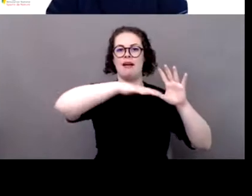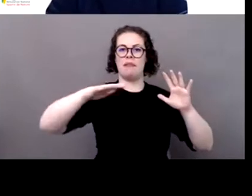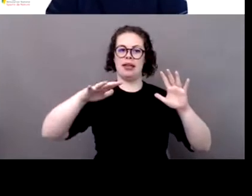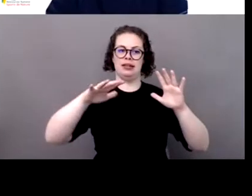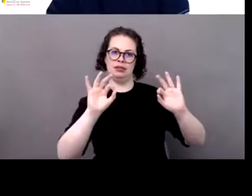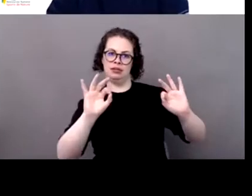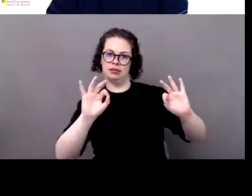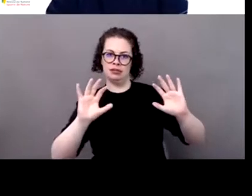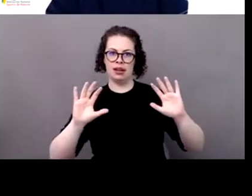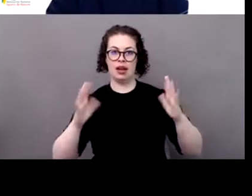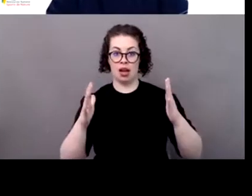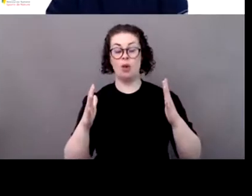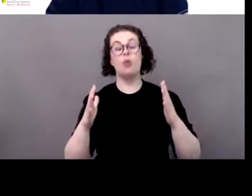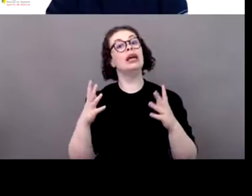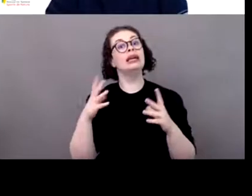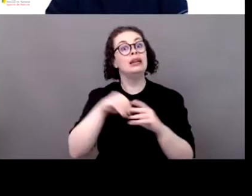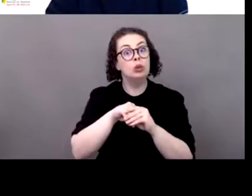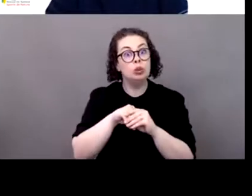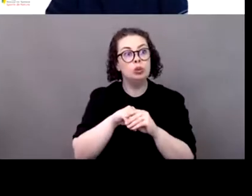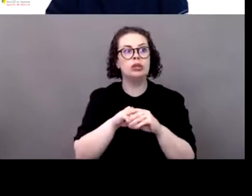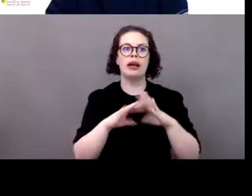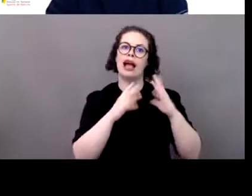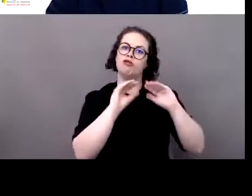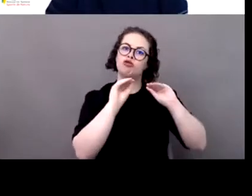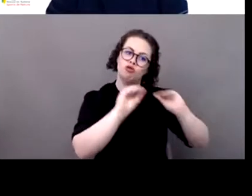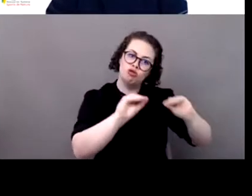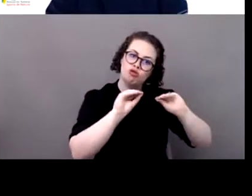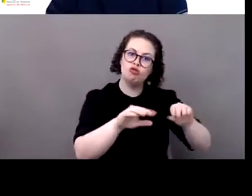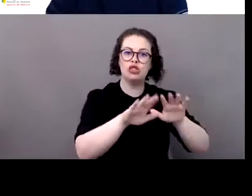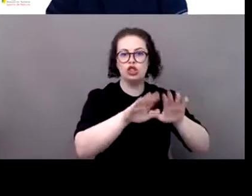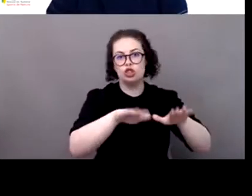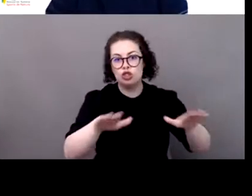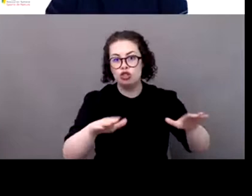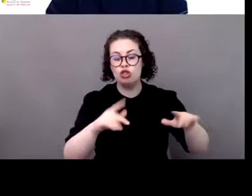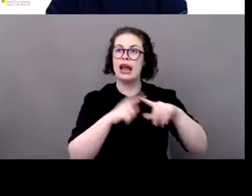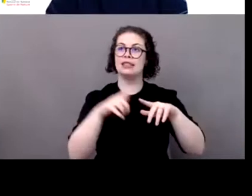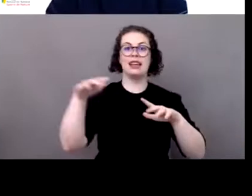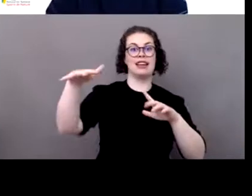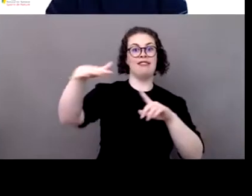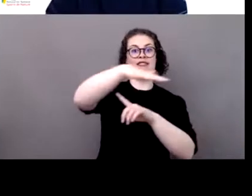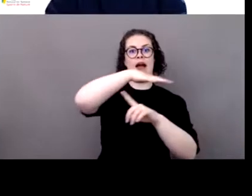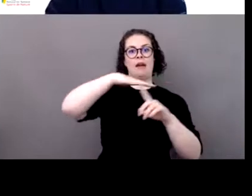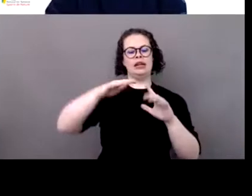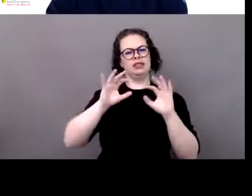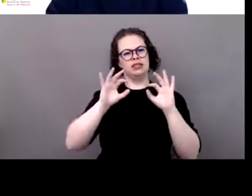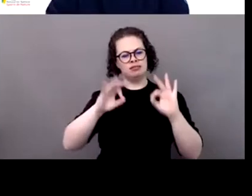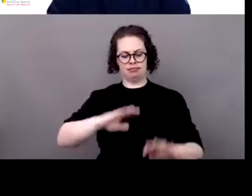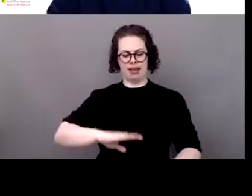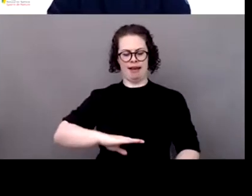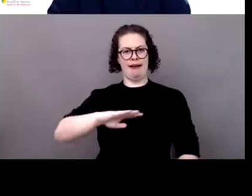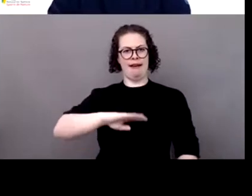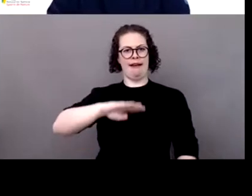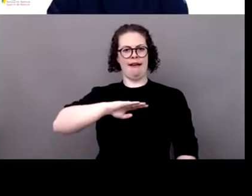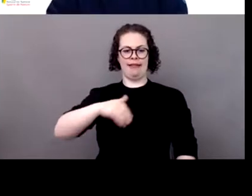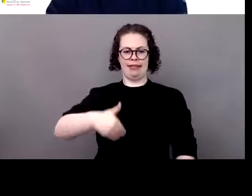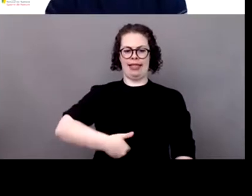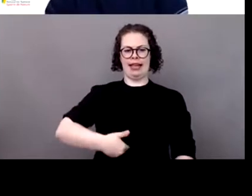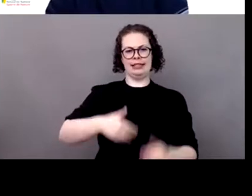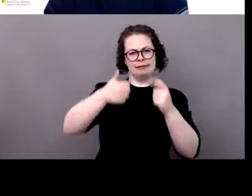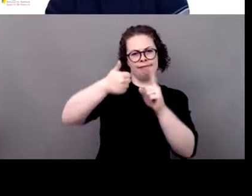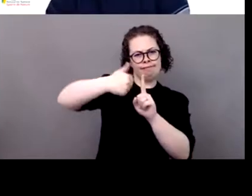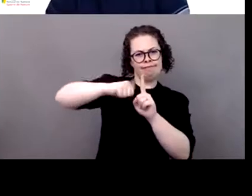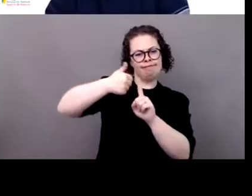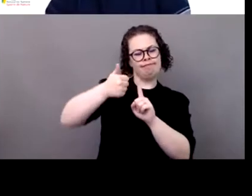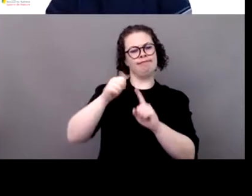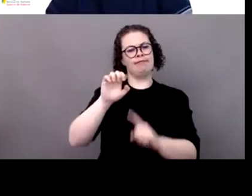including outdoors education and environmental ethics, systematically adopted by outdoor sports organizations and to